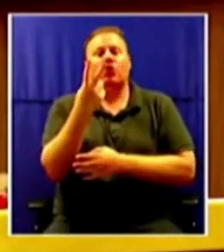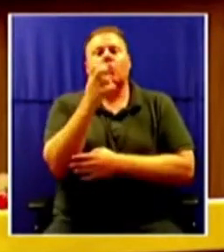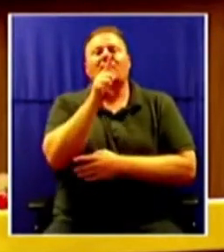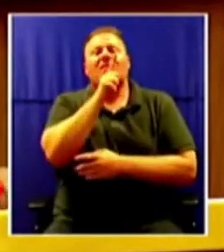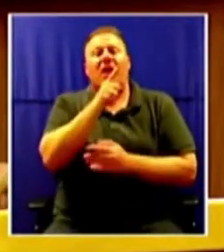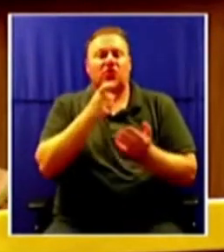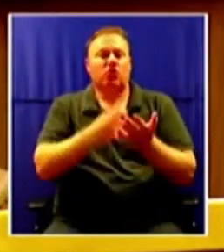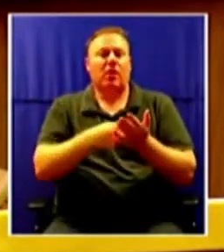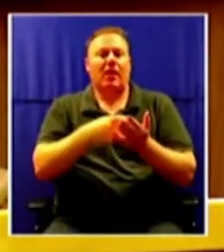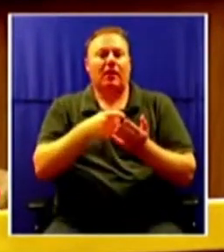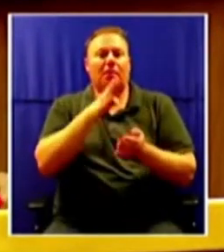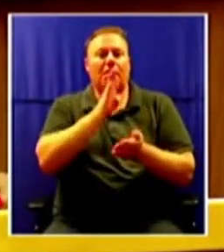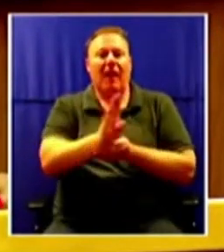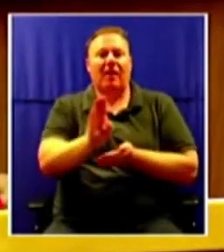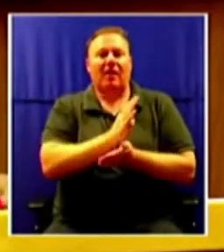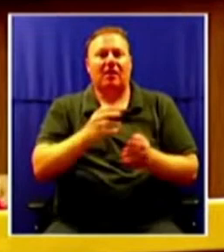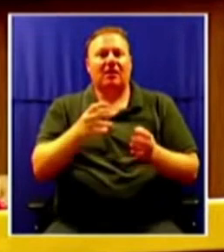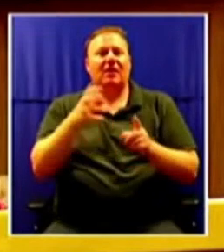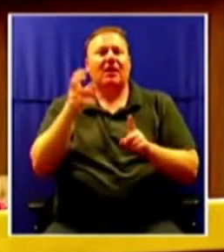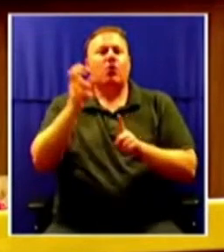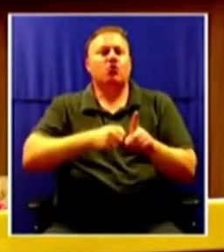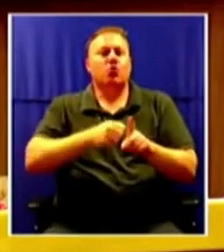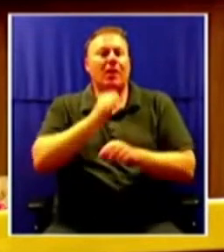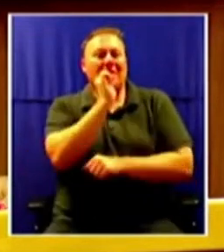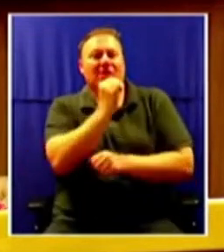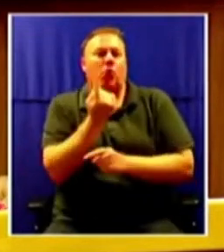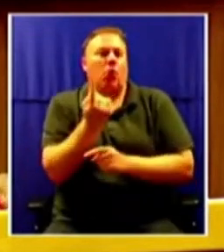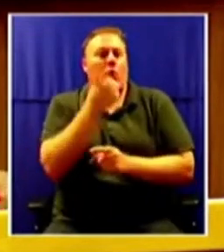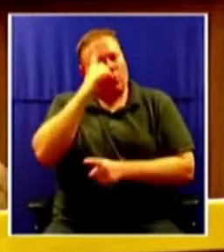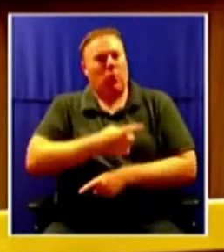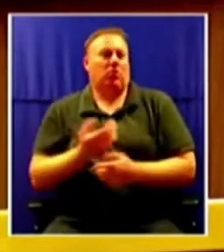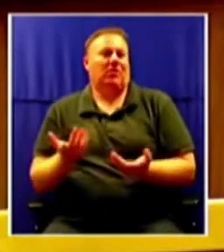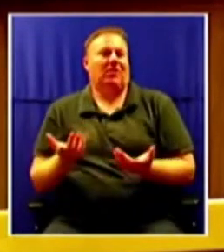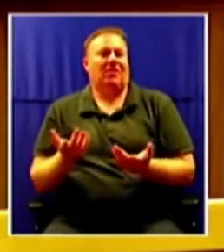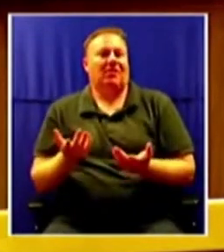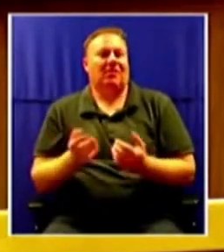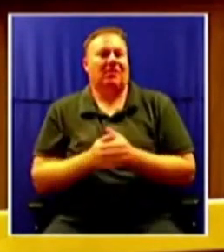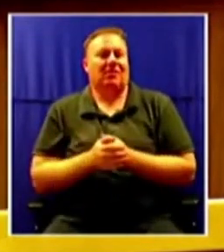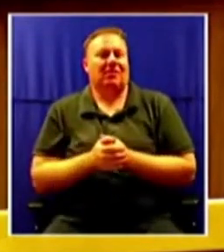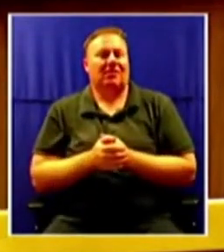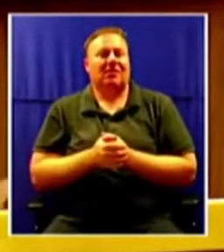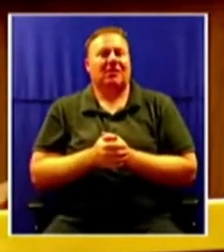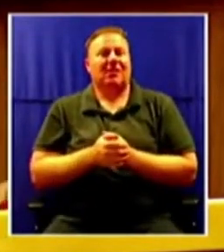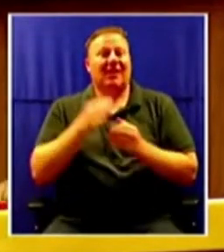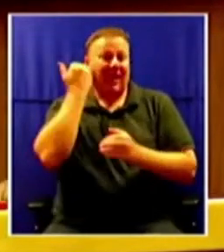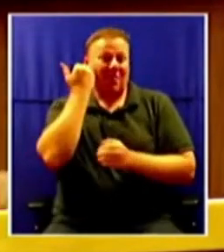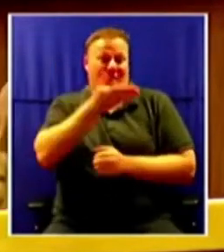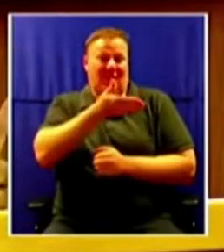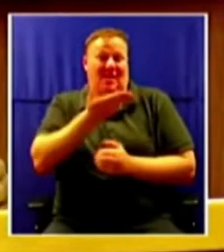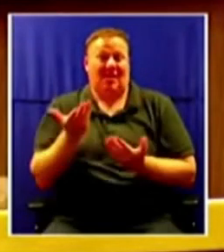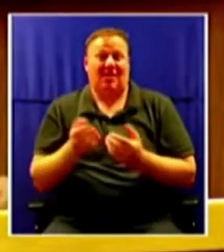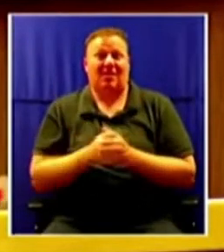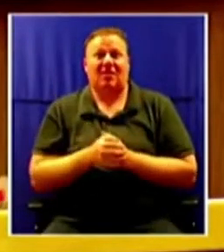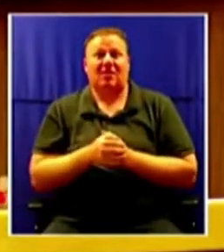charges of allegedly raping his twin daughters. This is the kind of government you're presiding over. In September 2020,